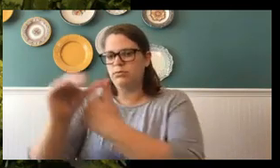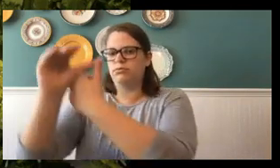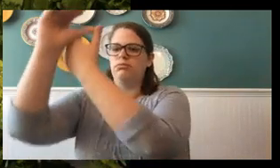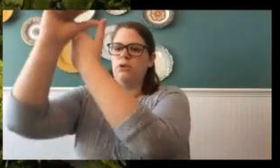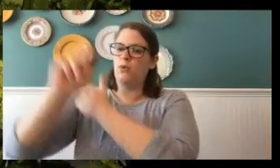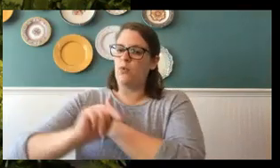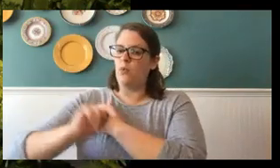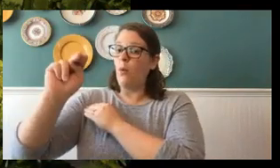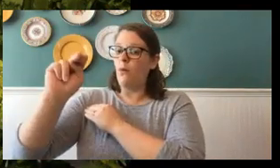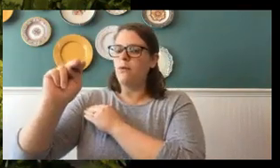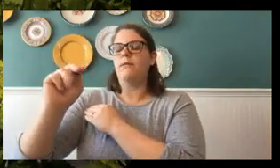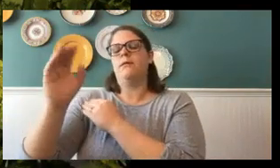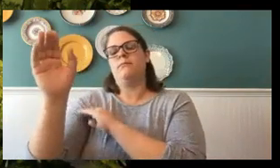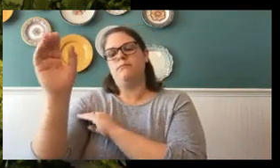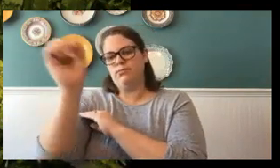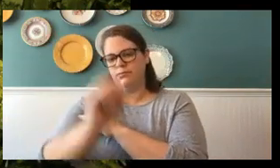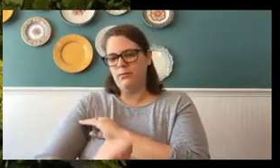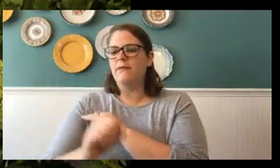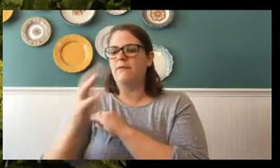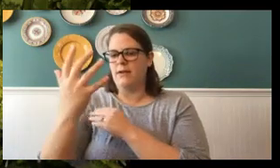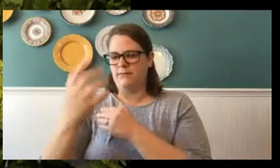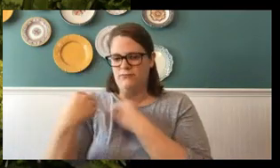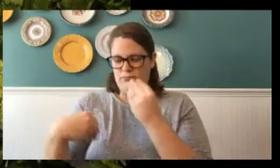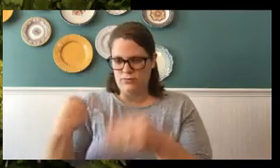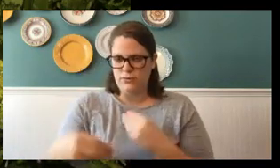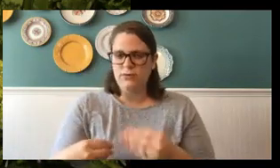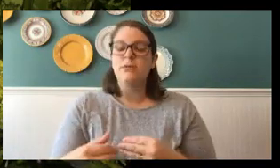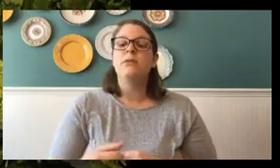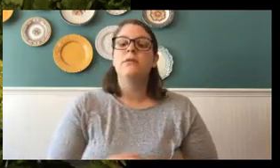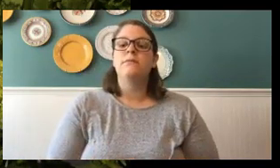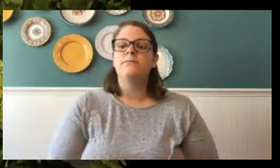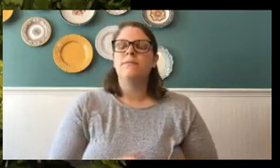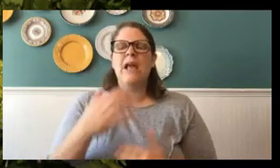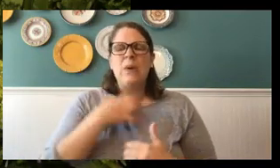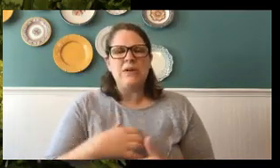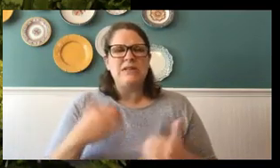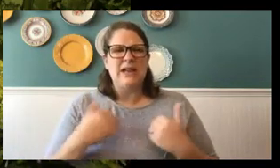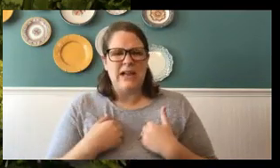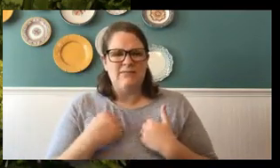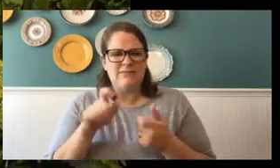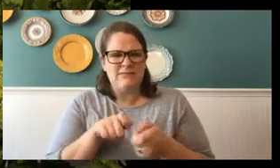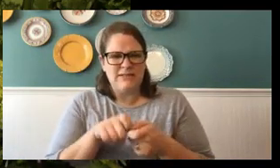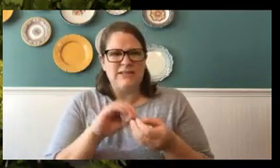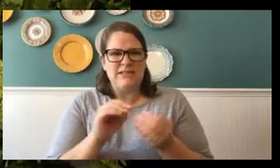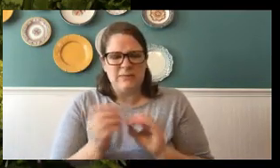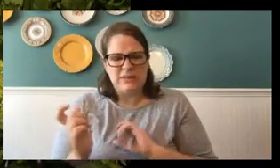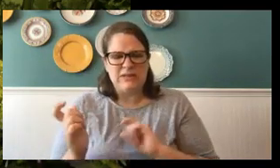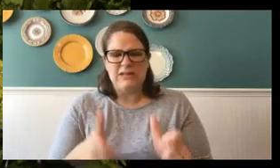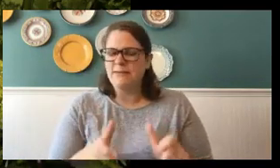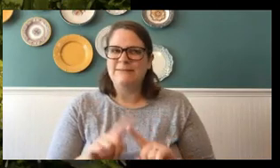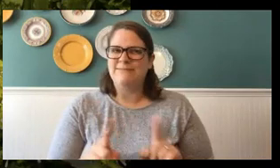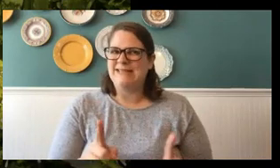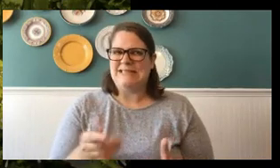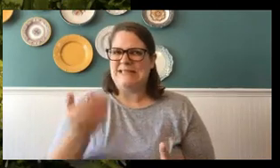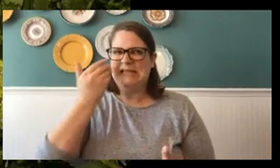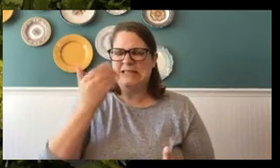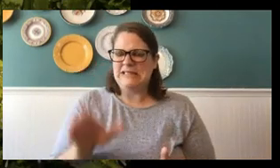species of butterfly. But I wish I had a specific number to give you, but I'm going to have to look that one up myself. Because I don't really follow the